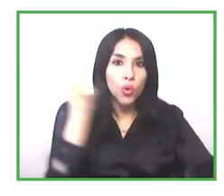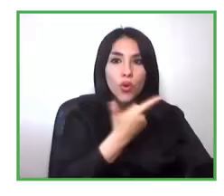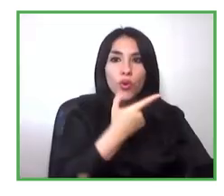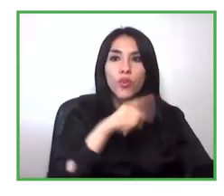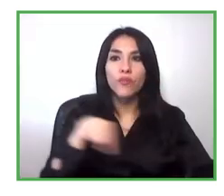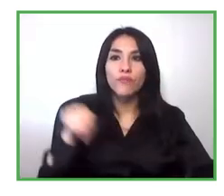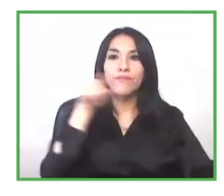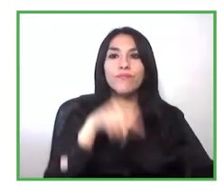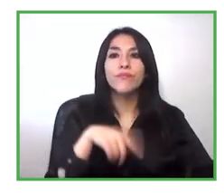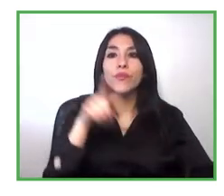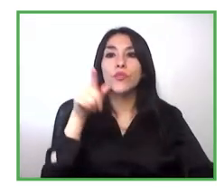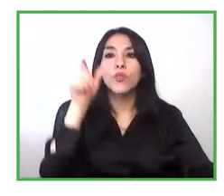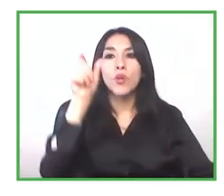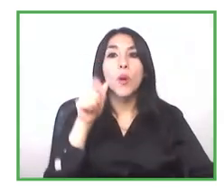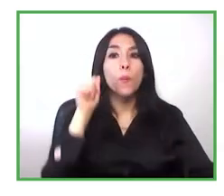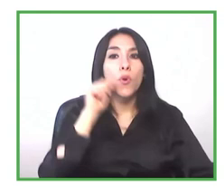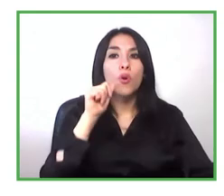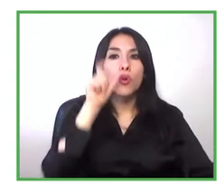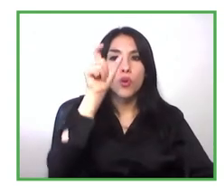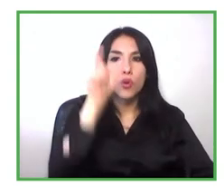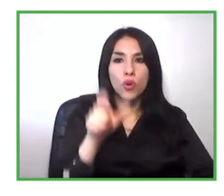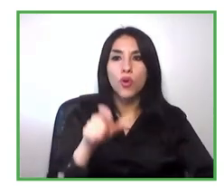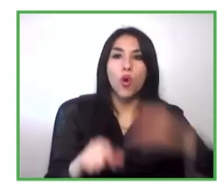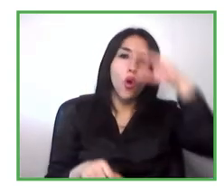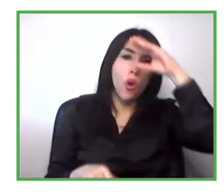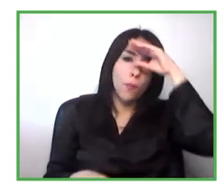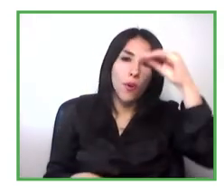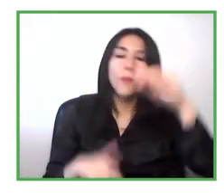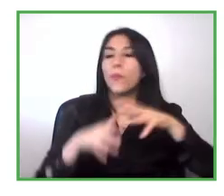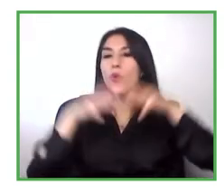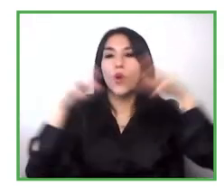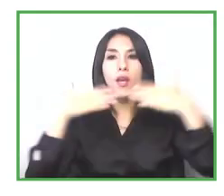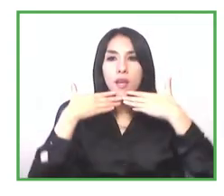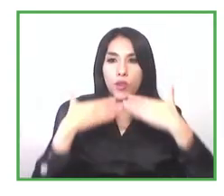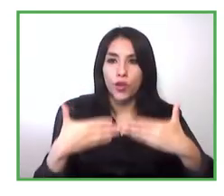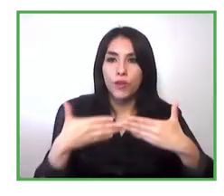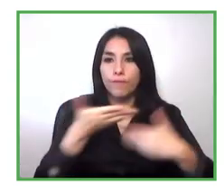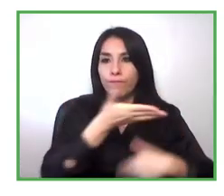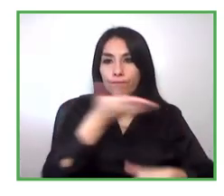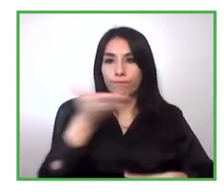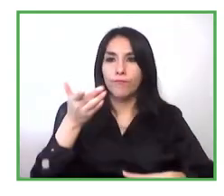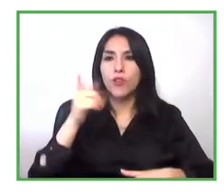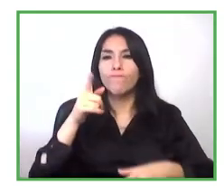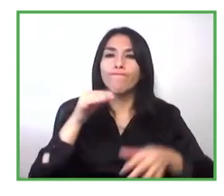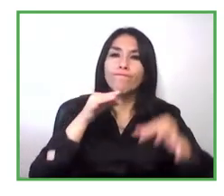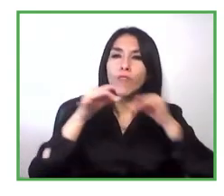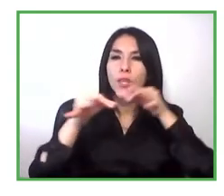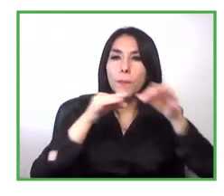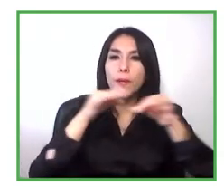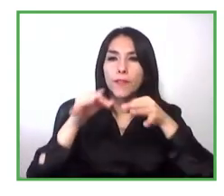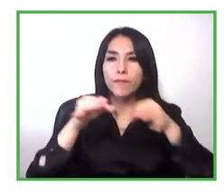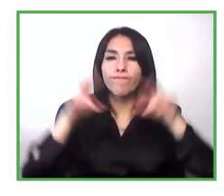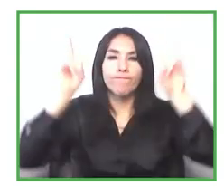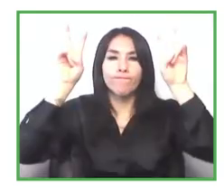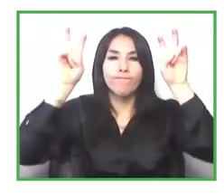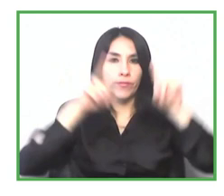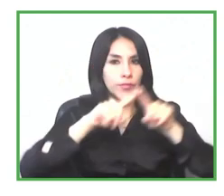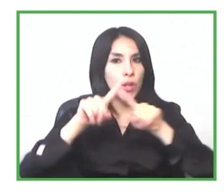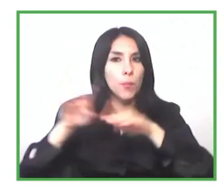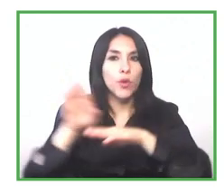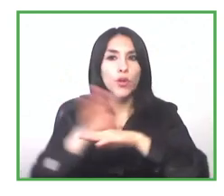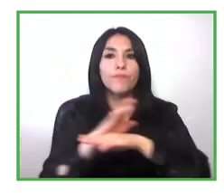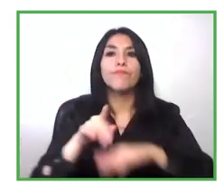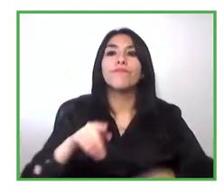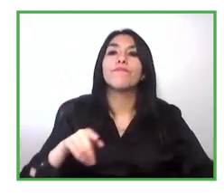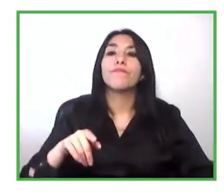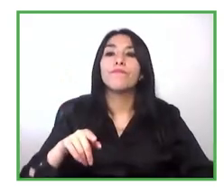that your cases and your presentations show the key messages in terms of emphasizing on entrepreneurship for disabled